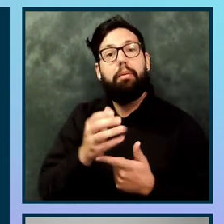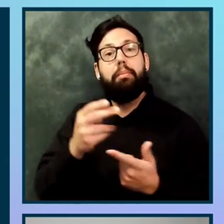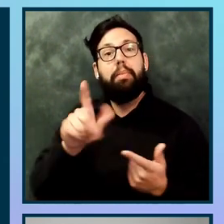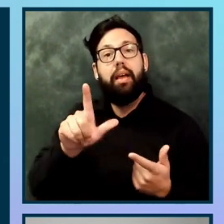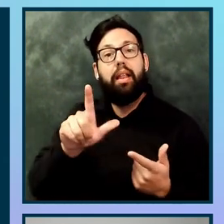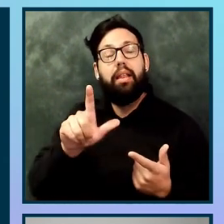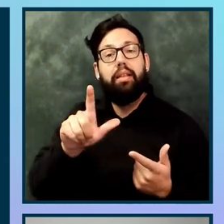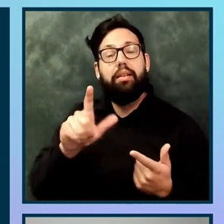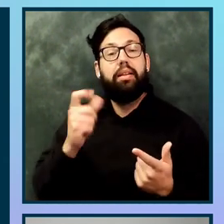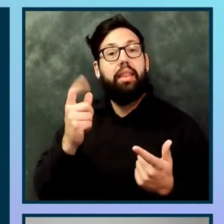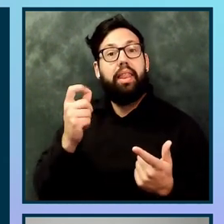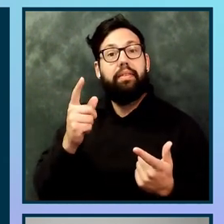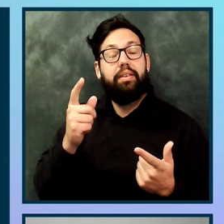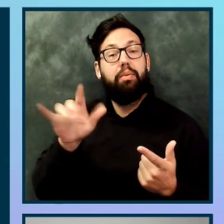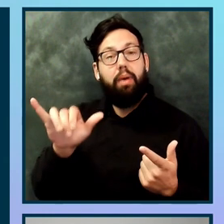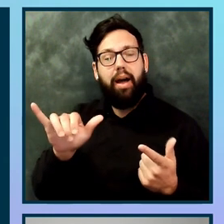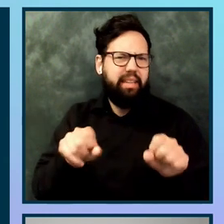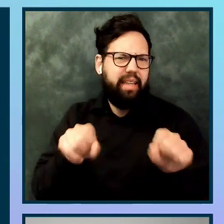the results.